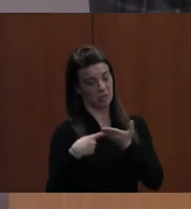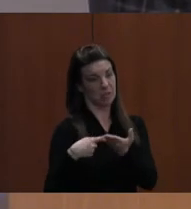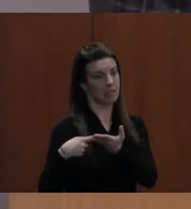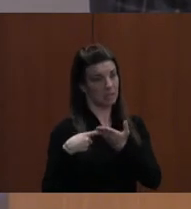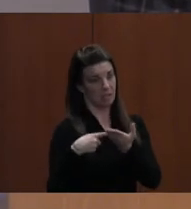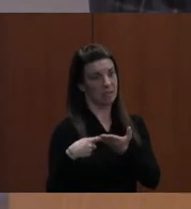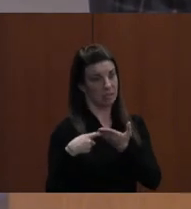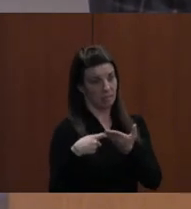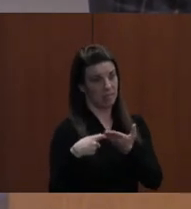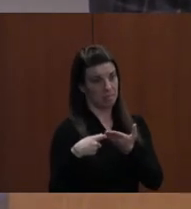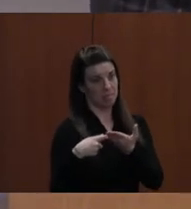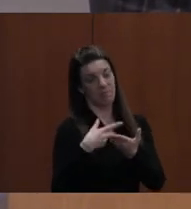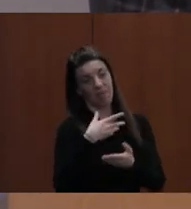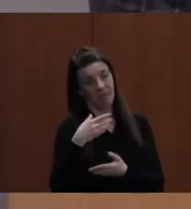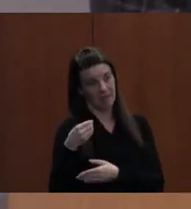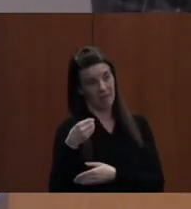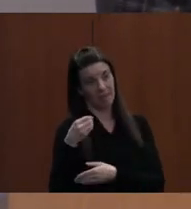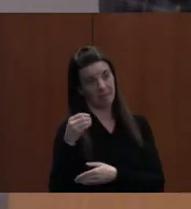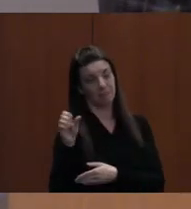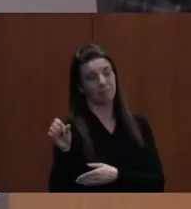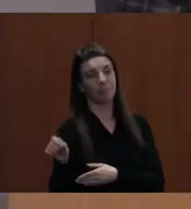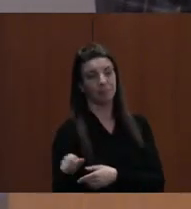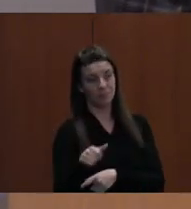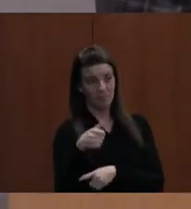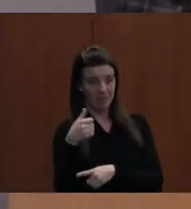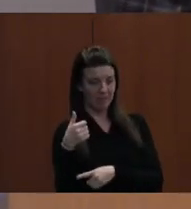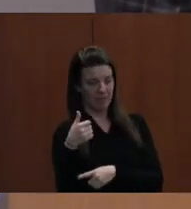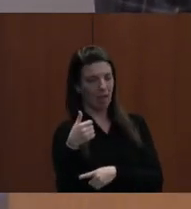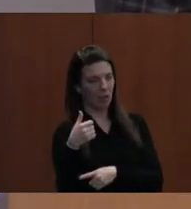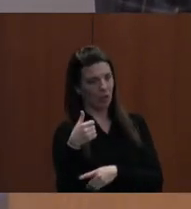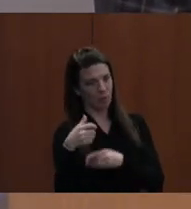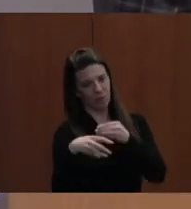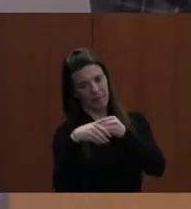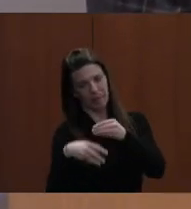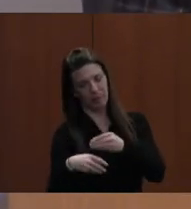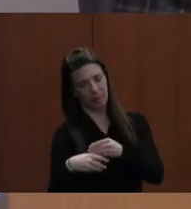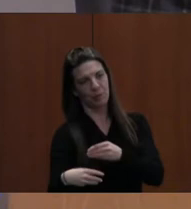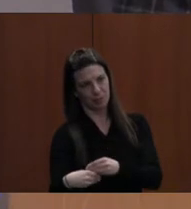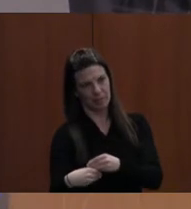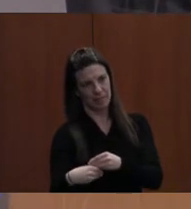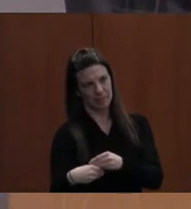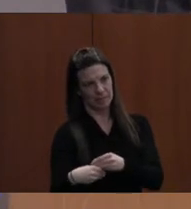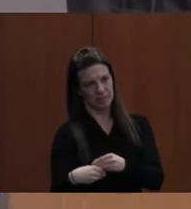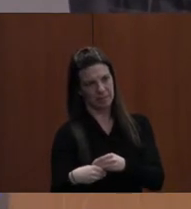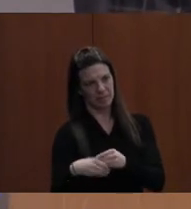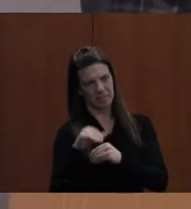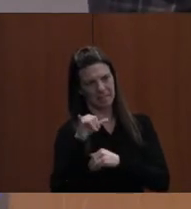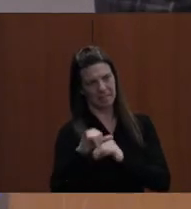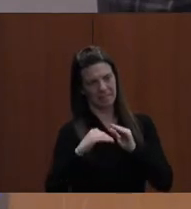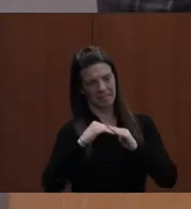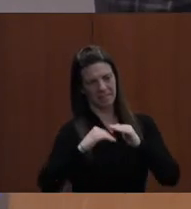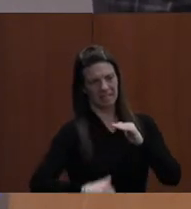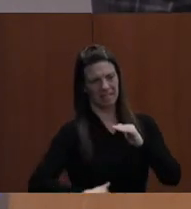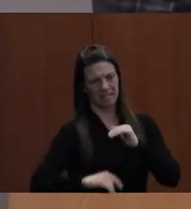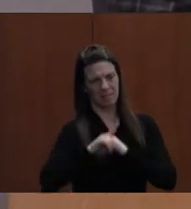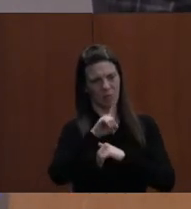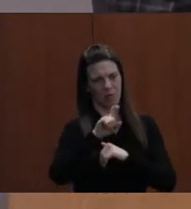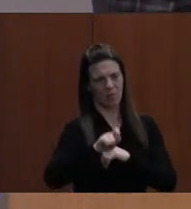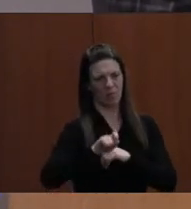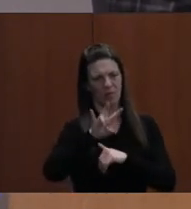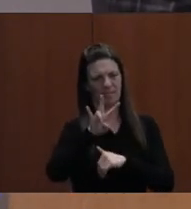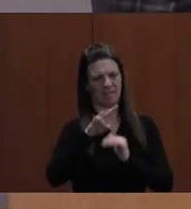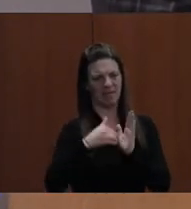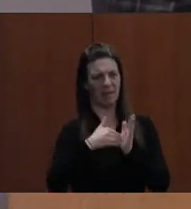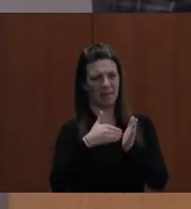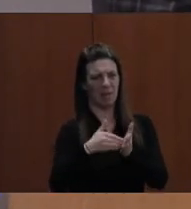the other increase to the resource pool that we're talking about, we're looking at a little less than $1.7 million that we just added to the